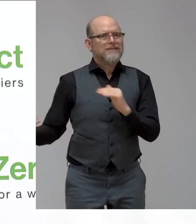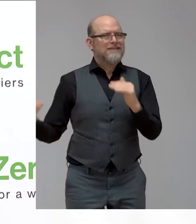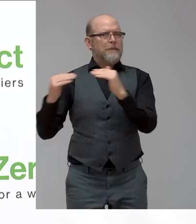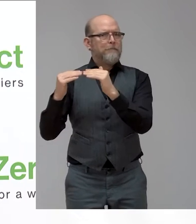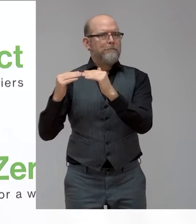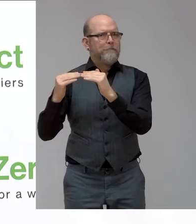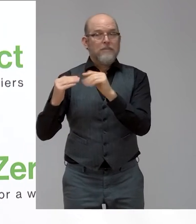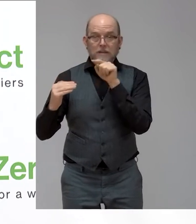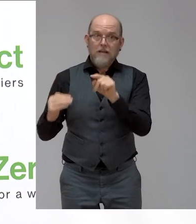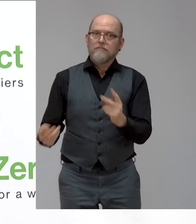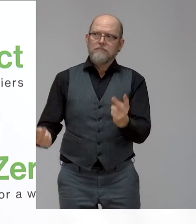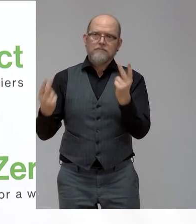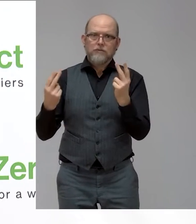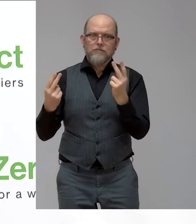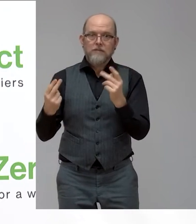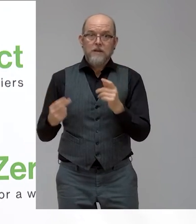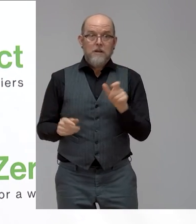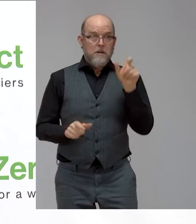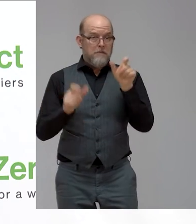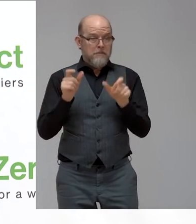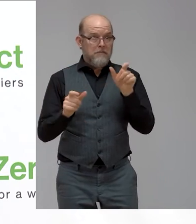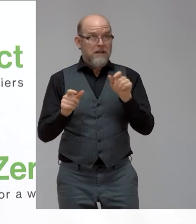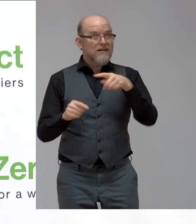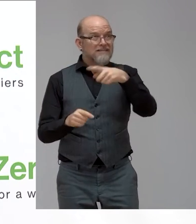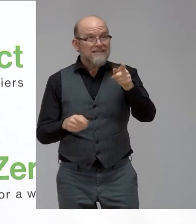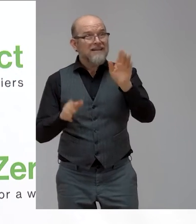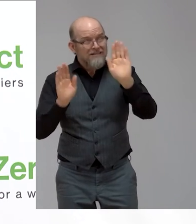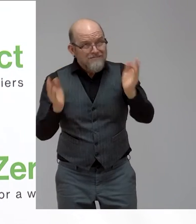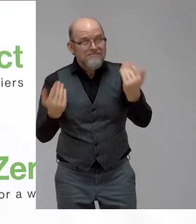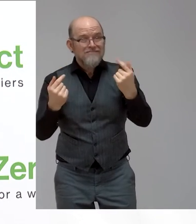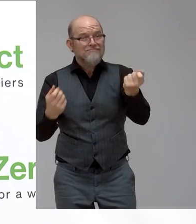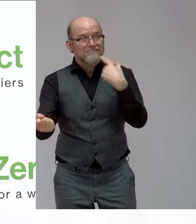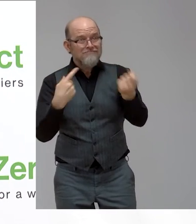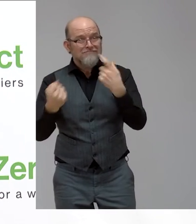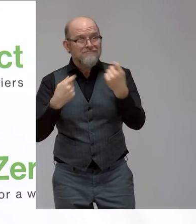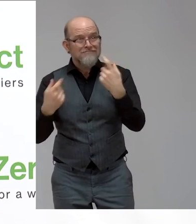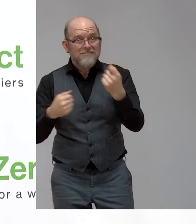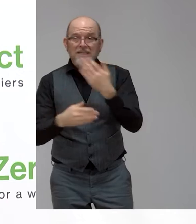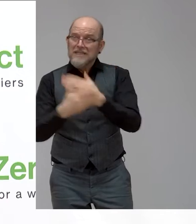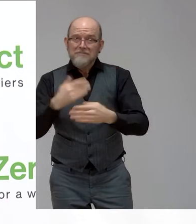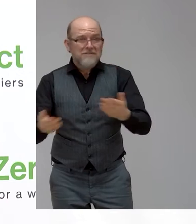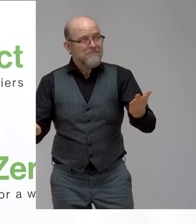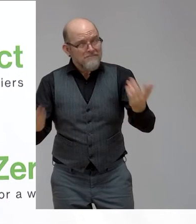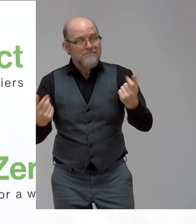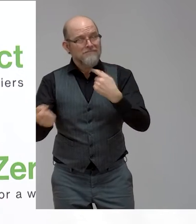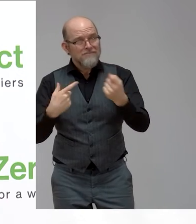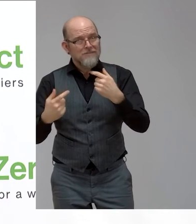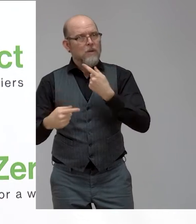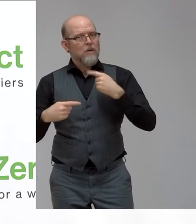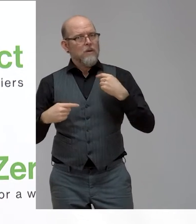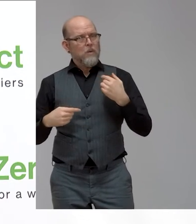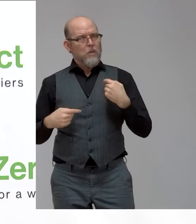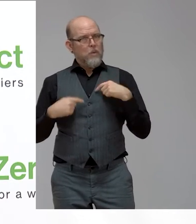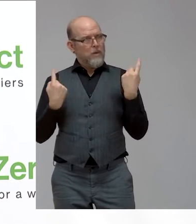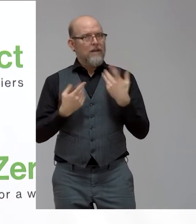people to apply for our roles. And this is also by having a dedicated wording in our job ads where we say specifically